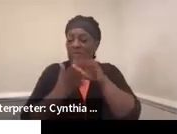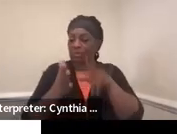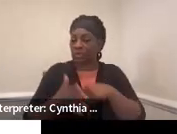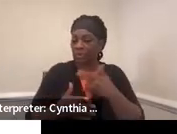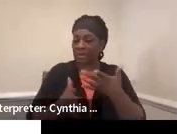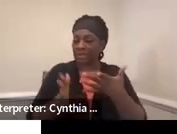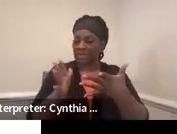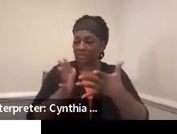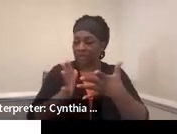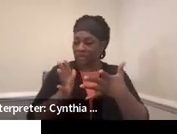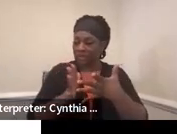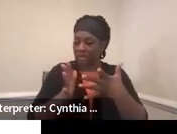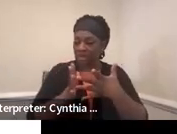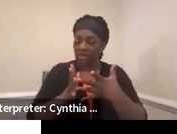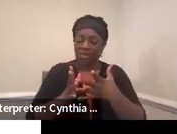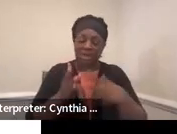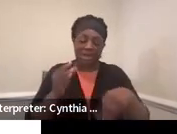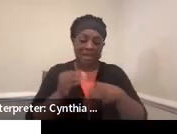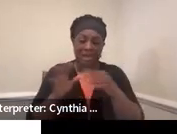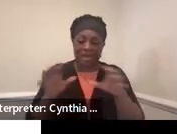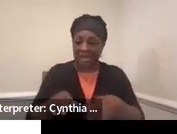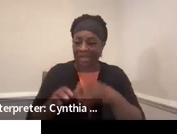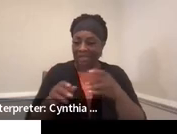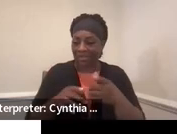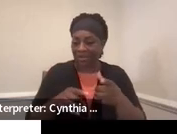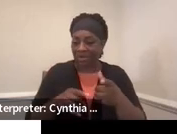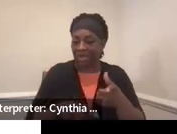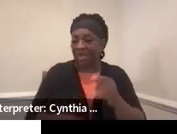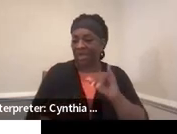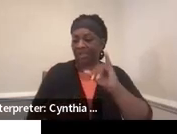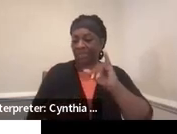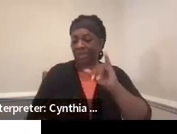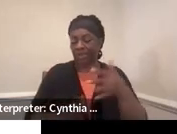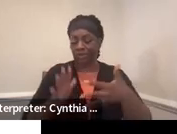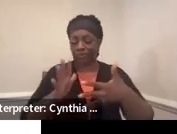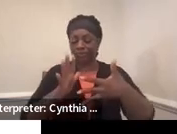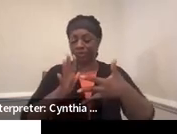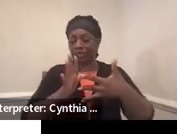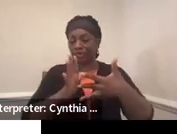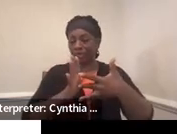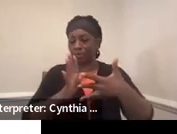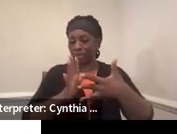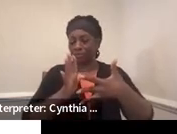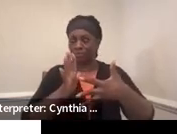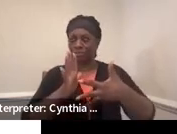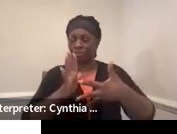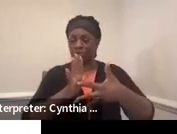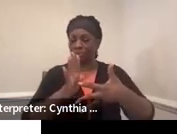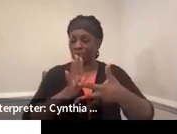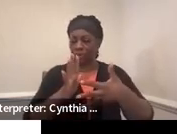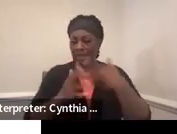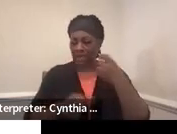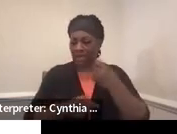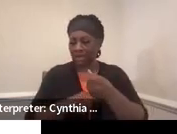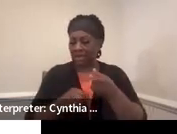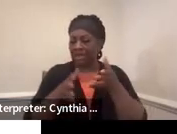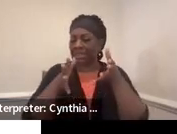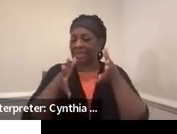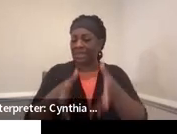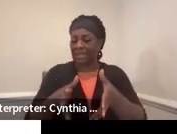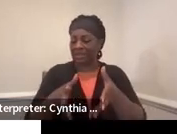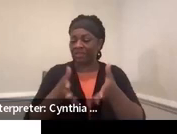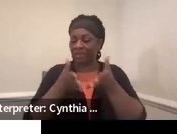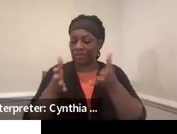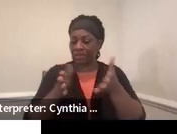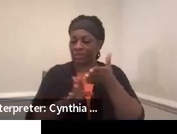you wouldn't put in activities that they're going to do in their junior year. And we advise to leave the previous services